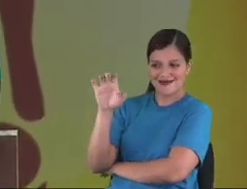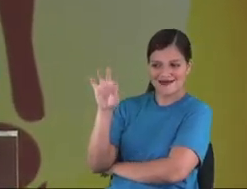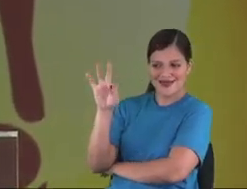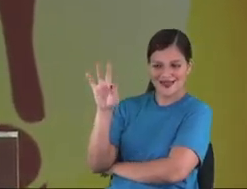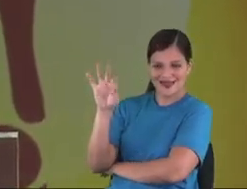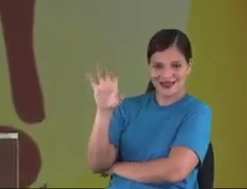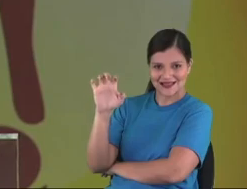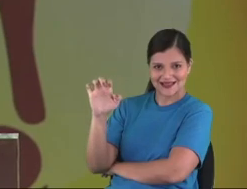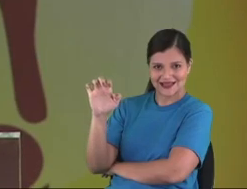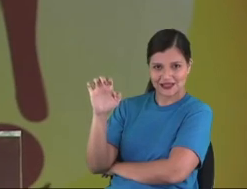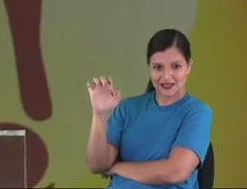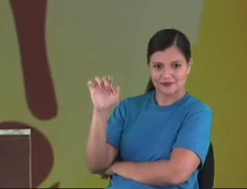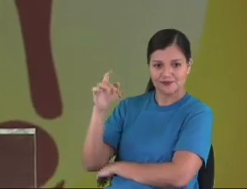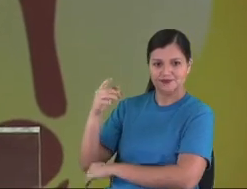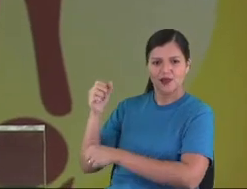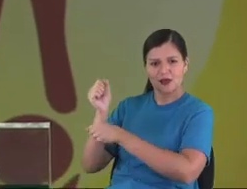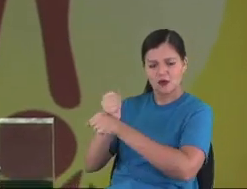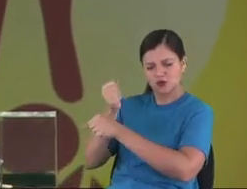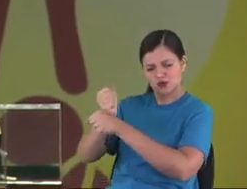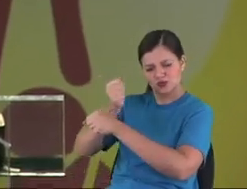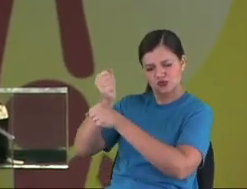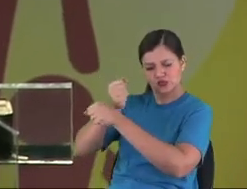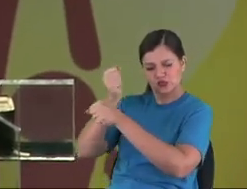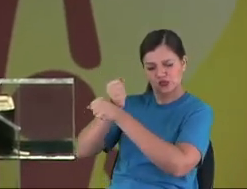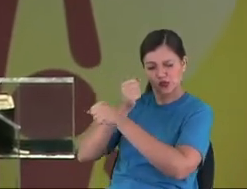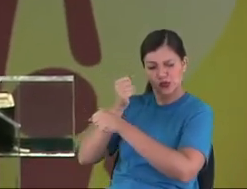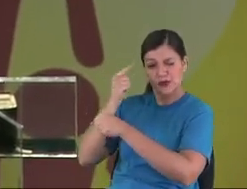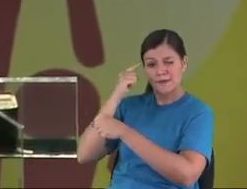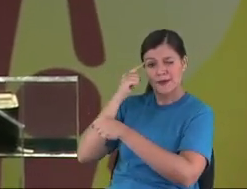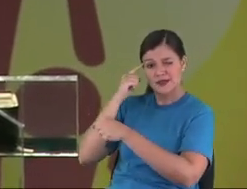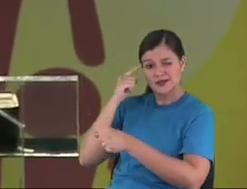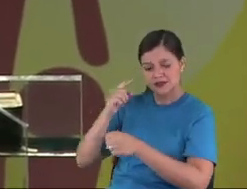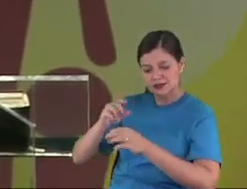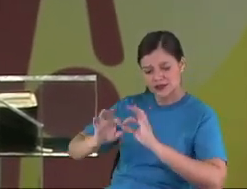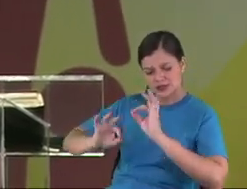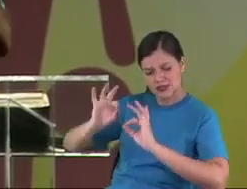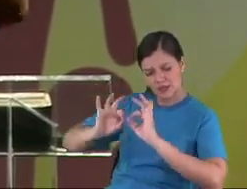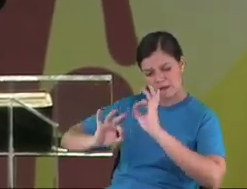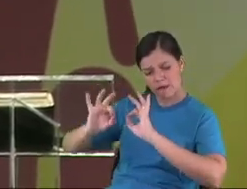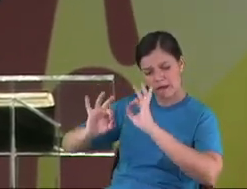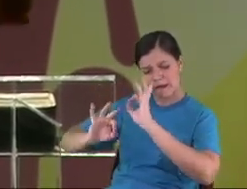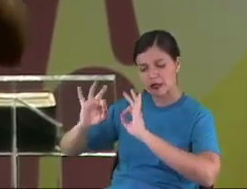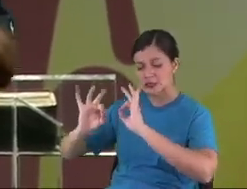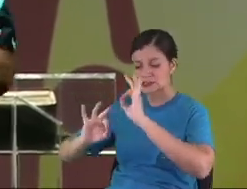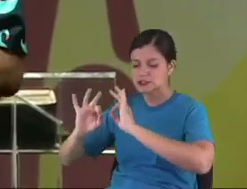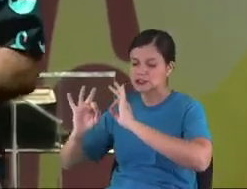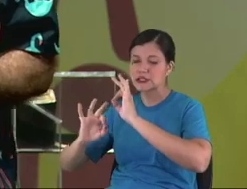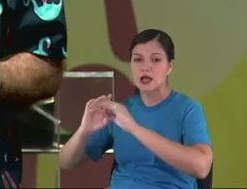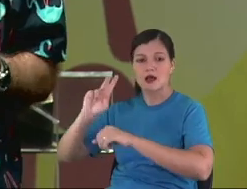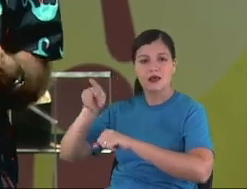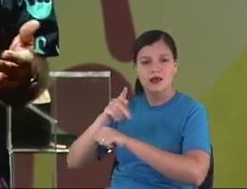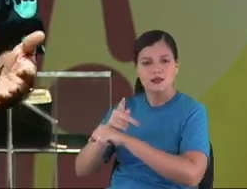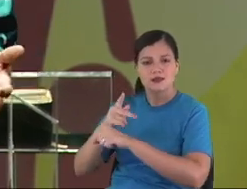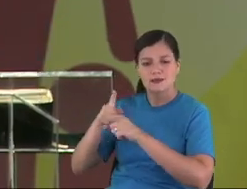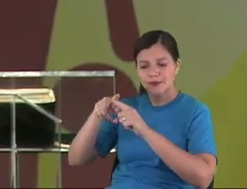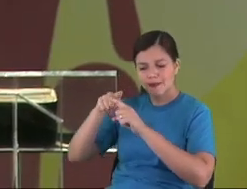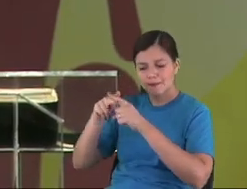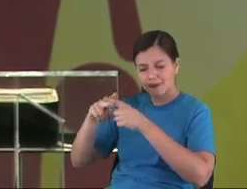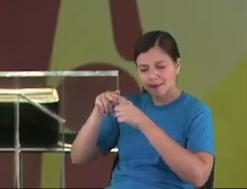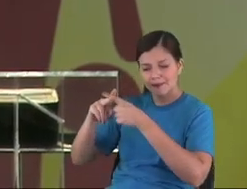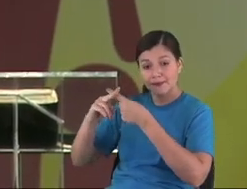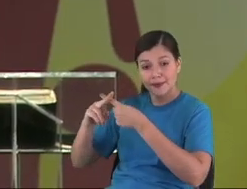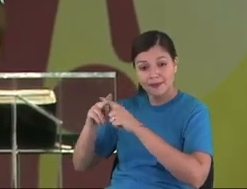spent a lot of money there, how it worked, how the rockets